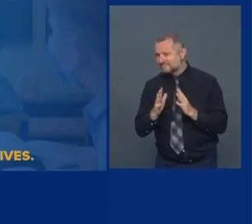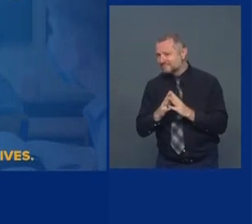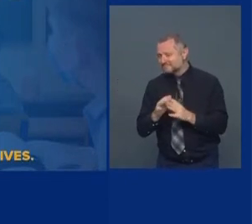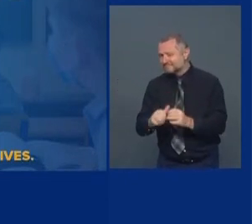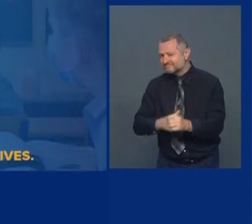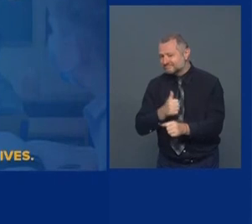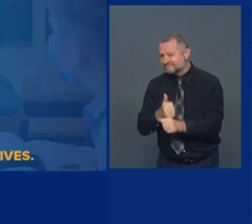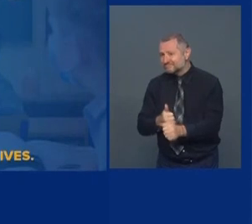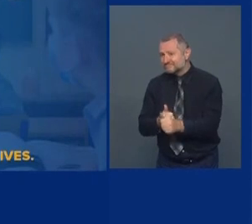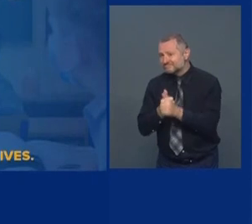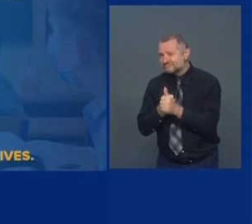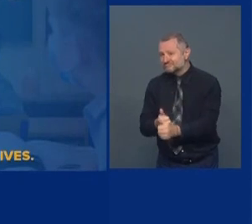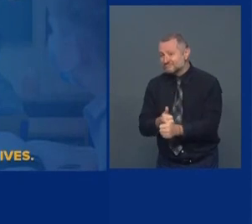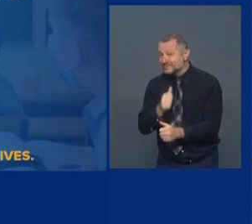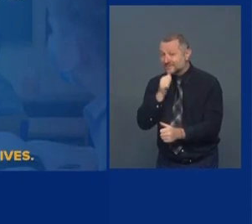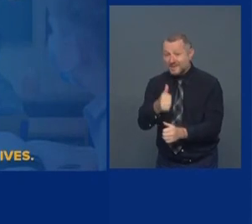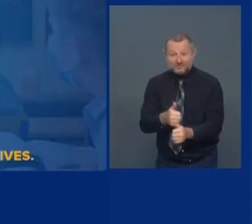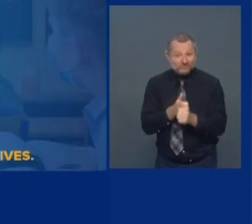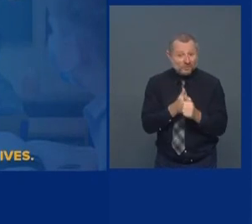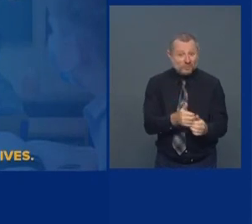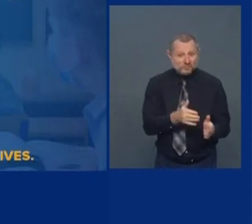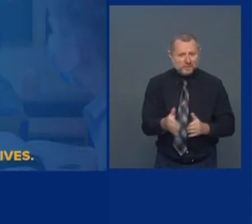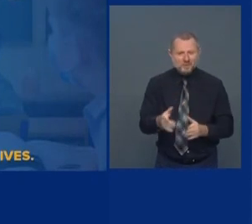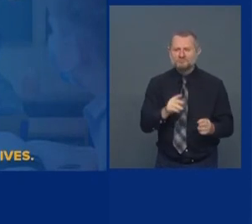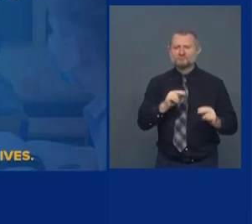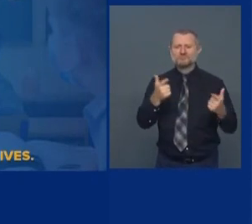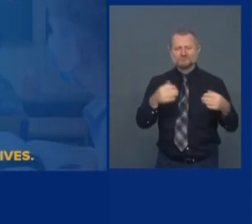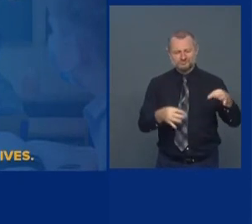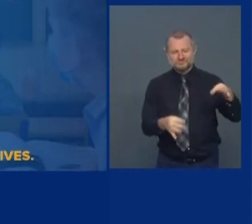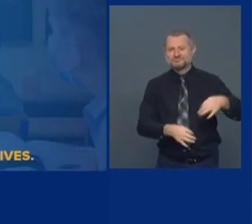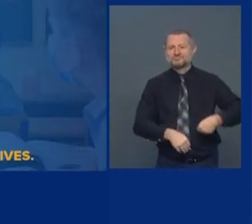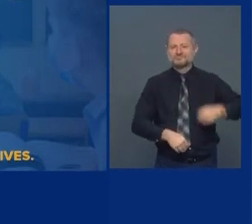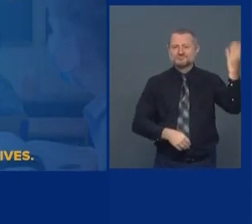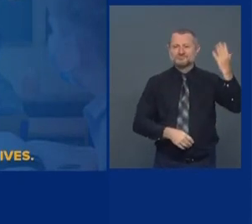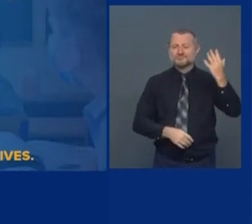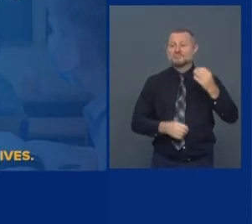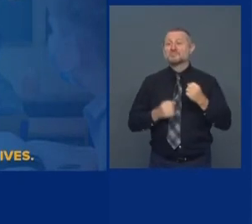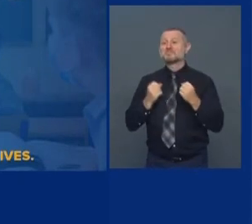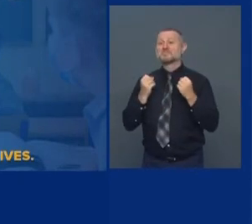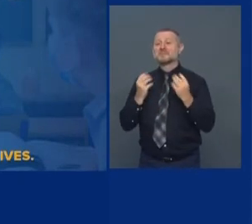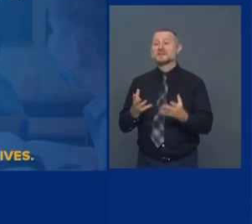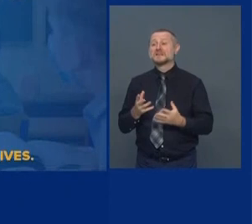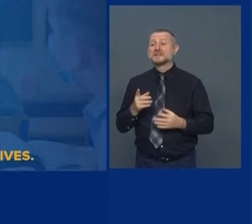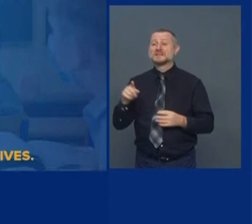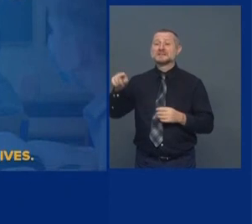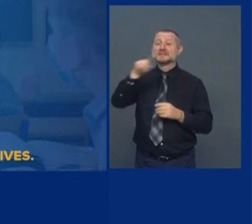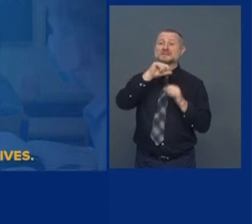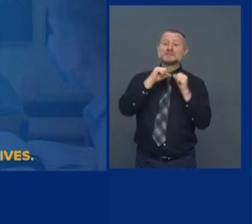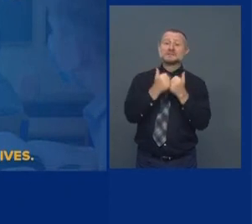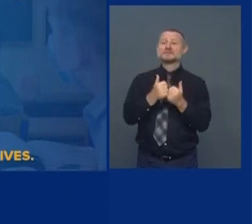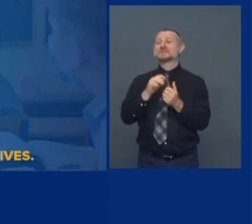I've seen many bureaucracies with plans. And the plans sound great on paper.